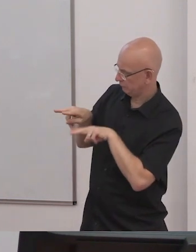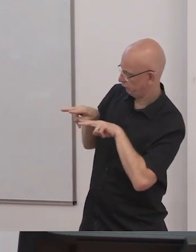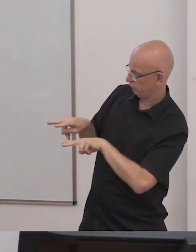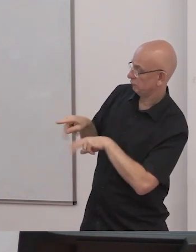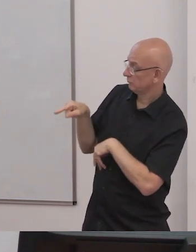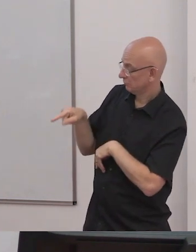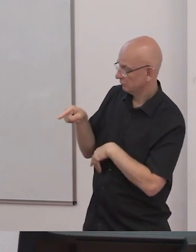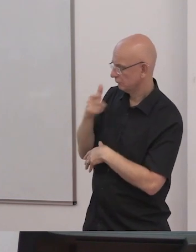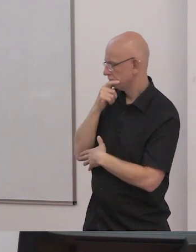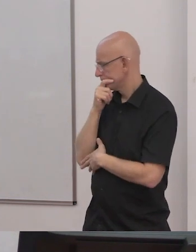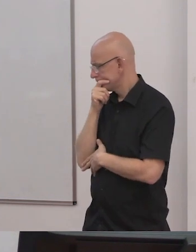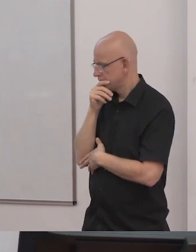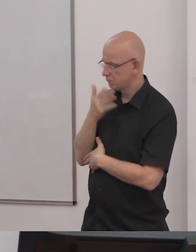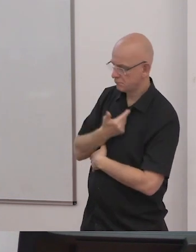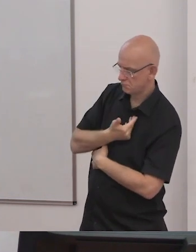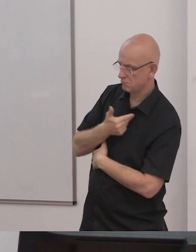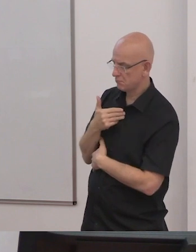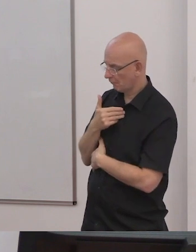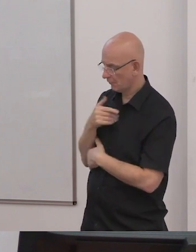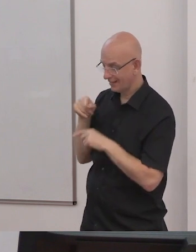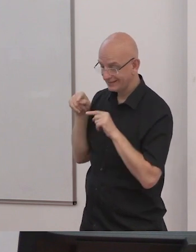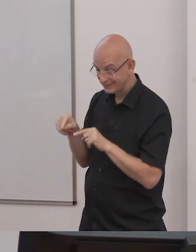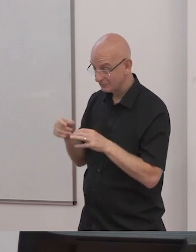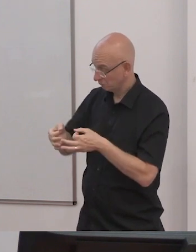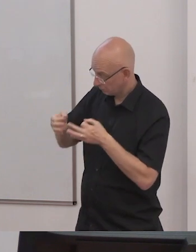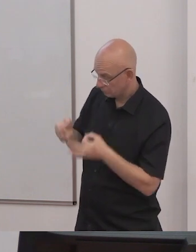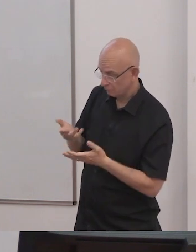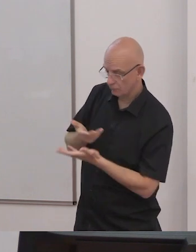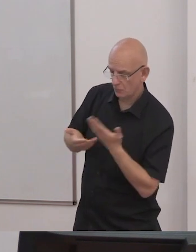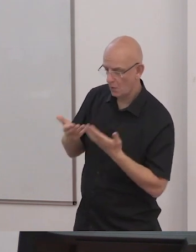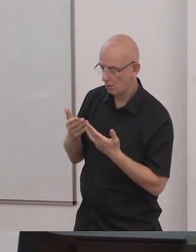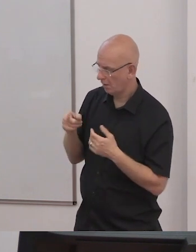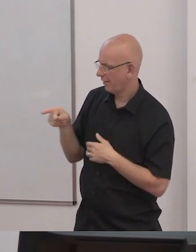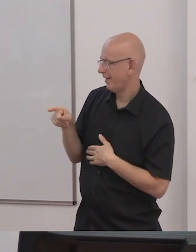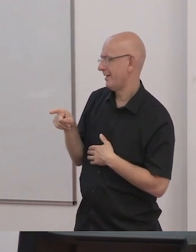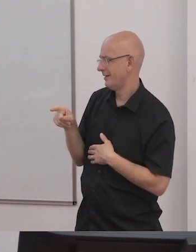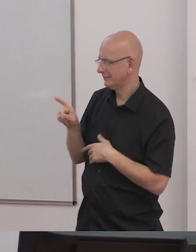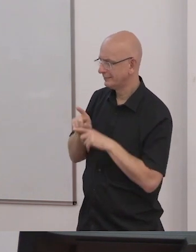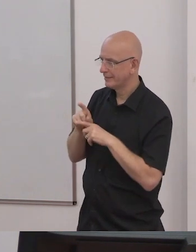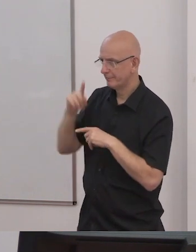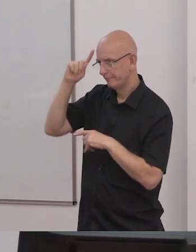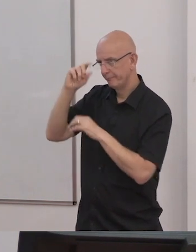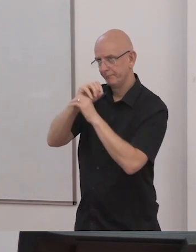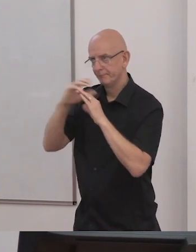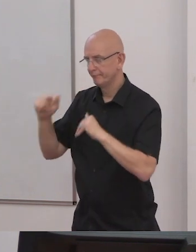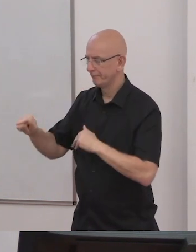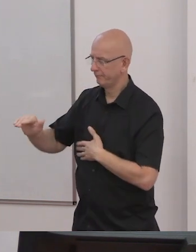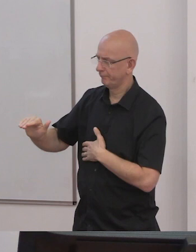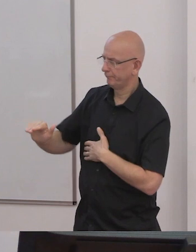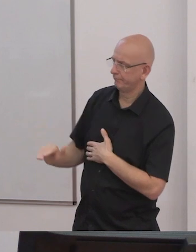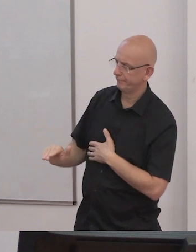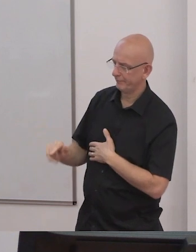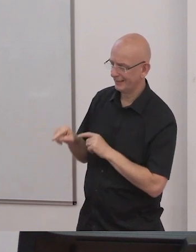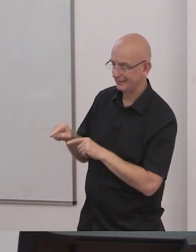that create low expectations of students with disabilities We